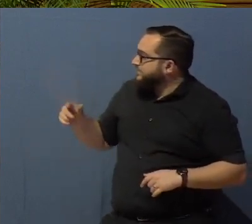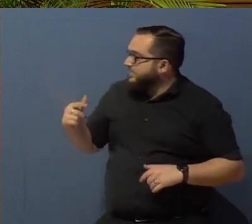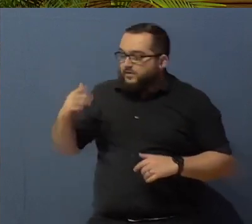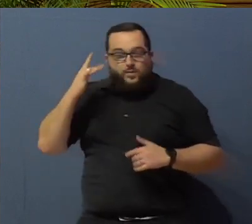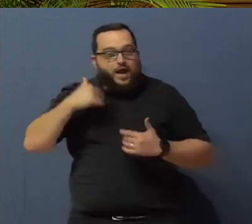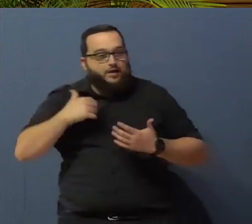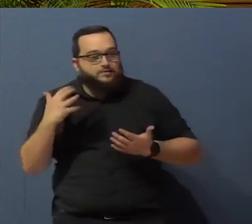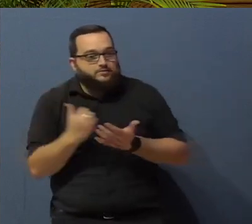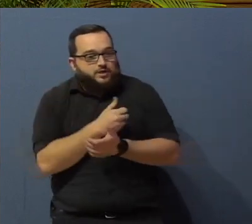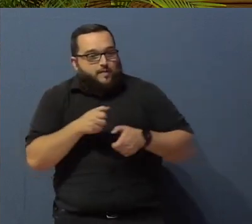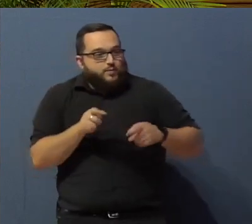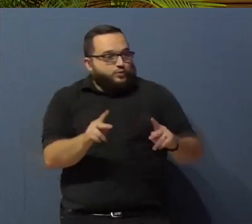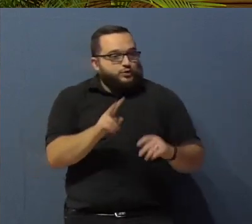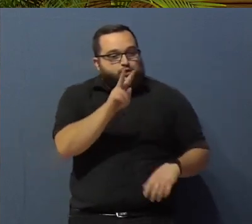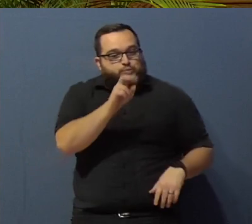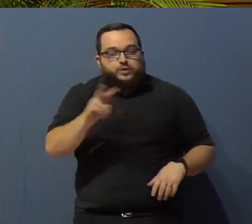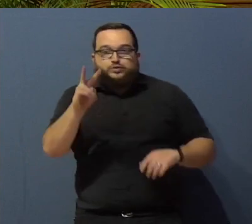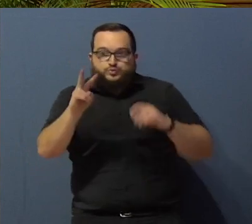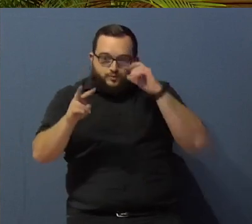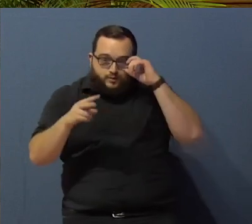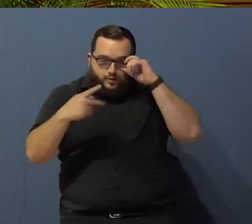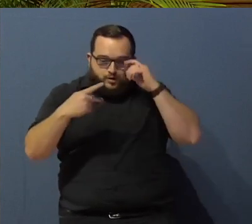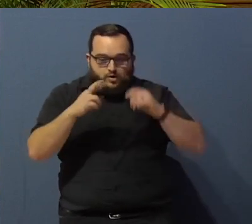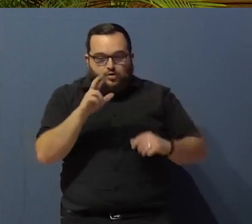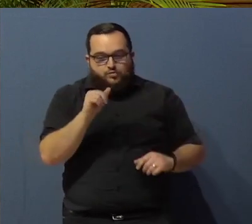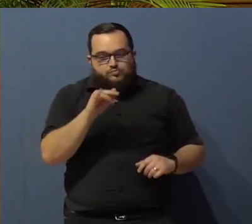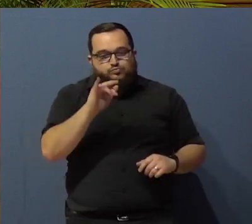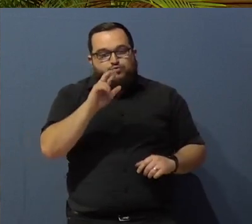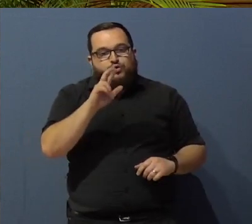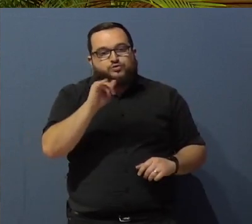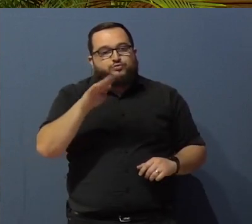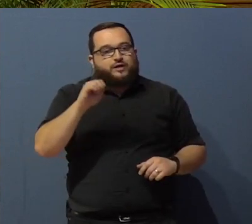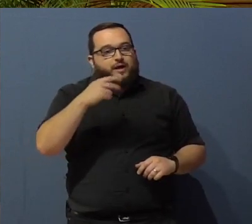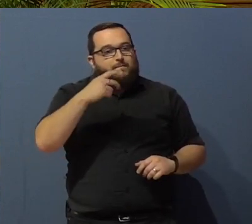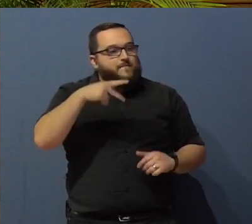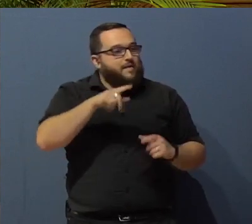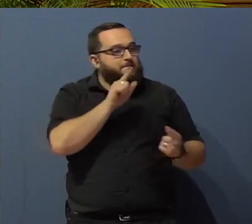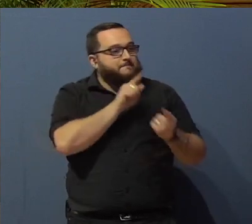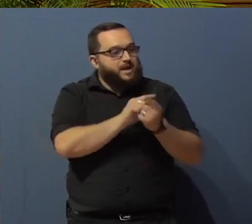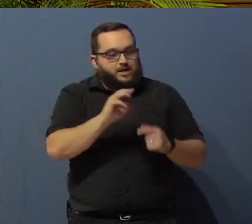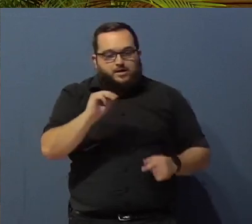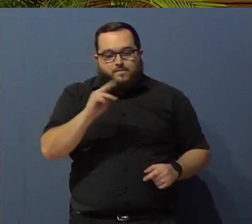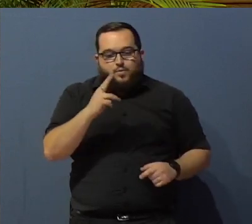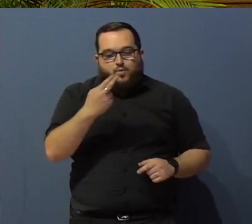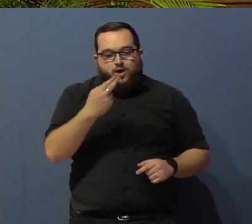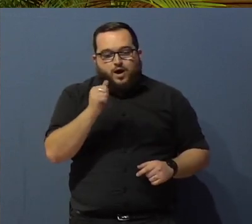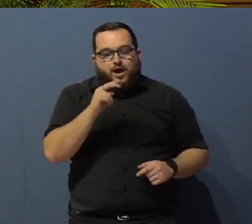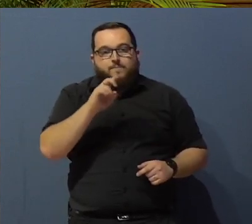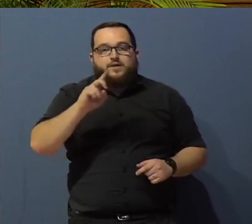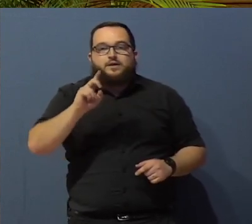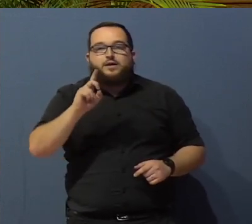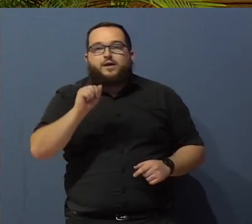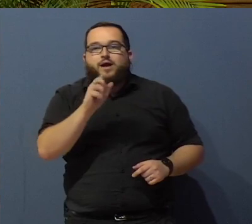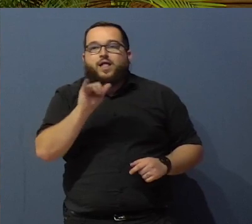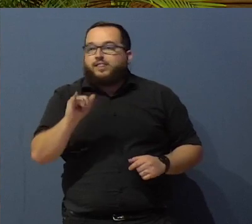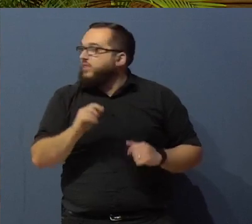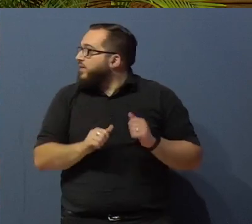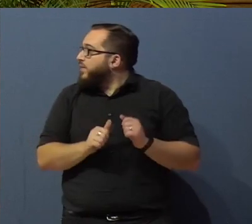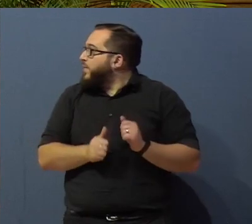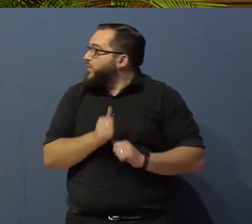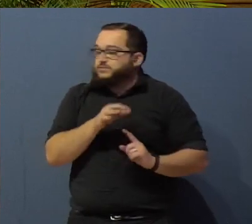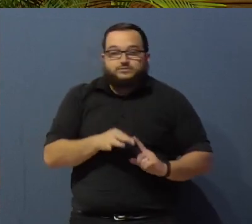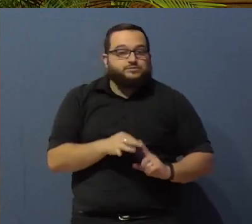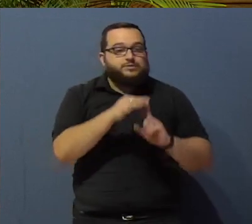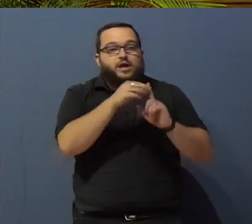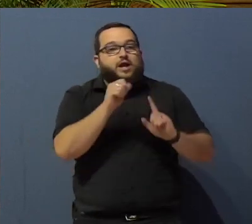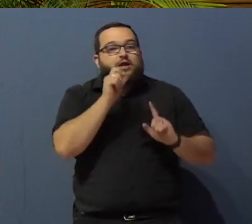opportunities in 2002, prairie pup got to meet Muhammad Ali, the most unusual place he's ever been. It wasn't when